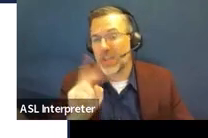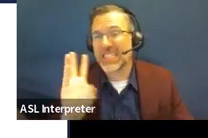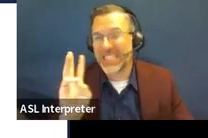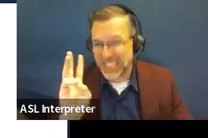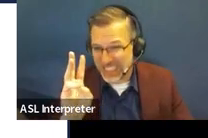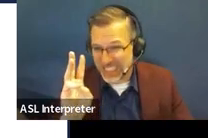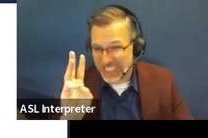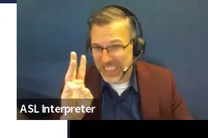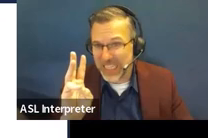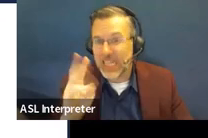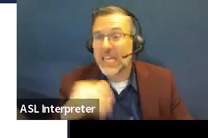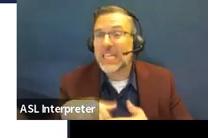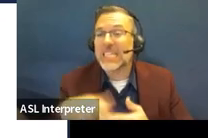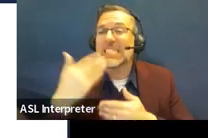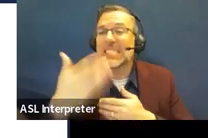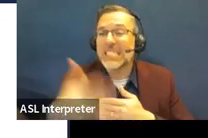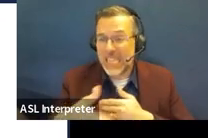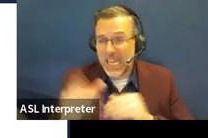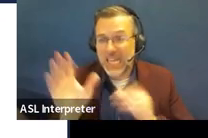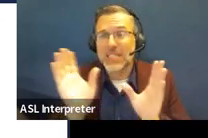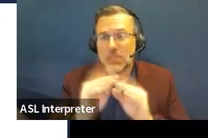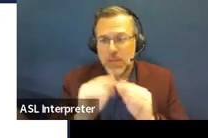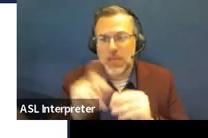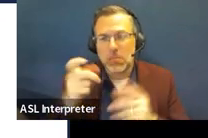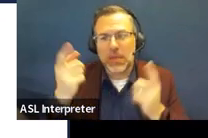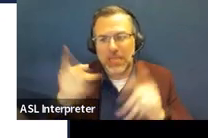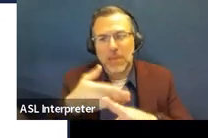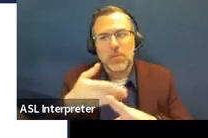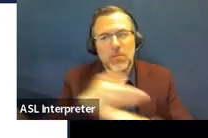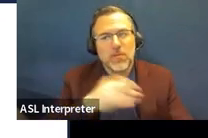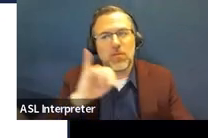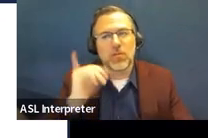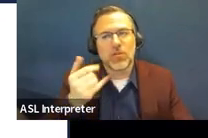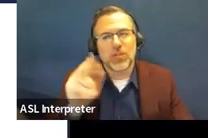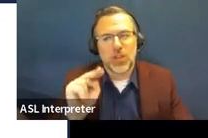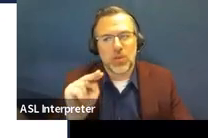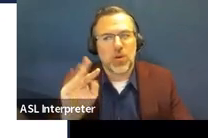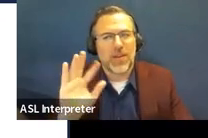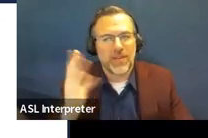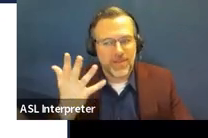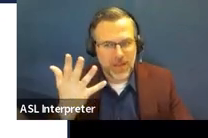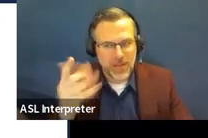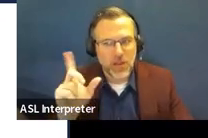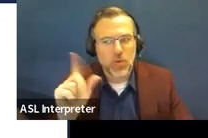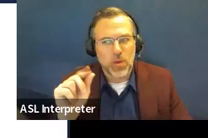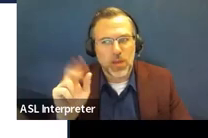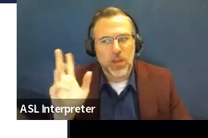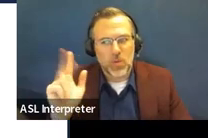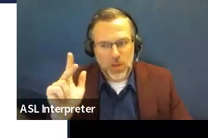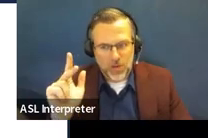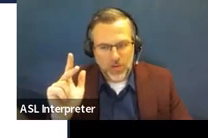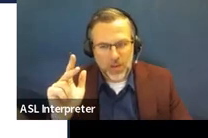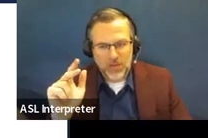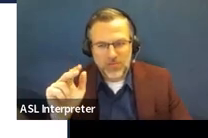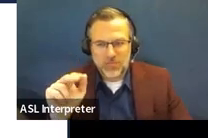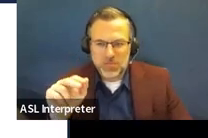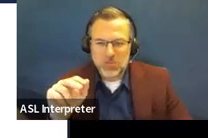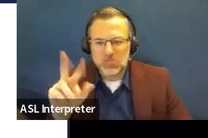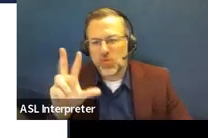annual on January 5th, 2023. So there's your first 364 day timeline.